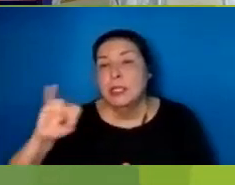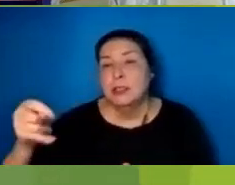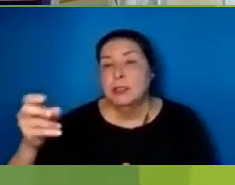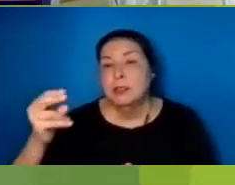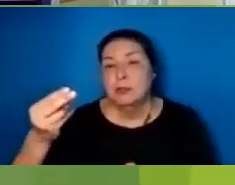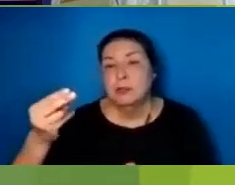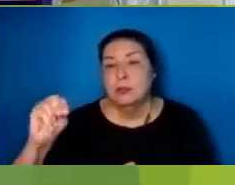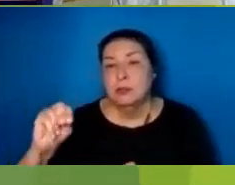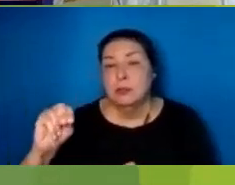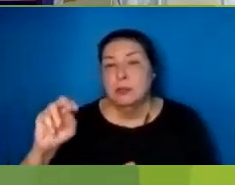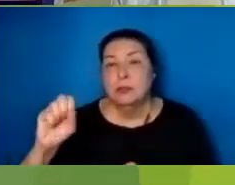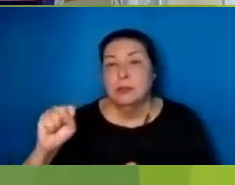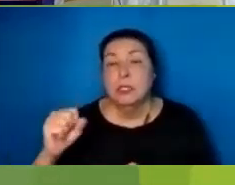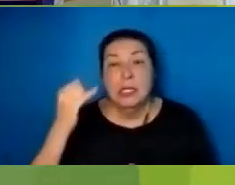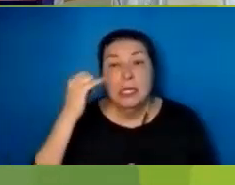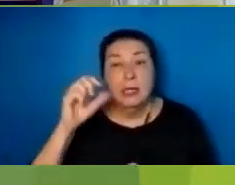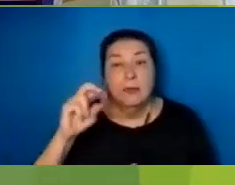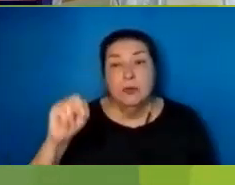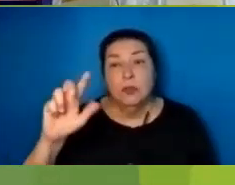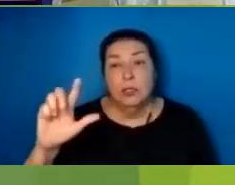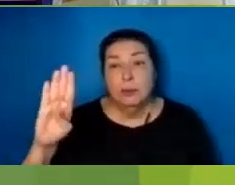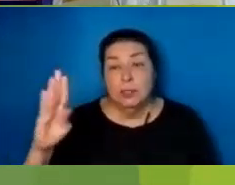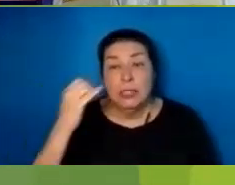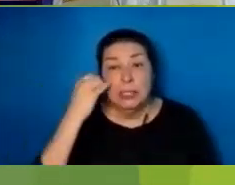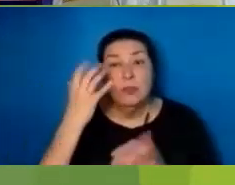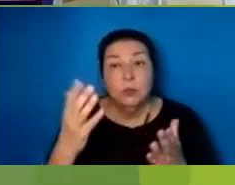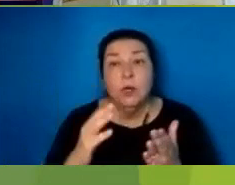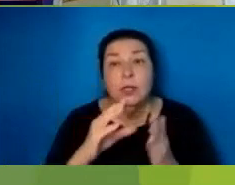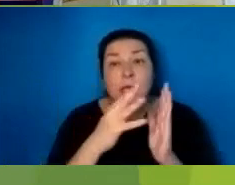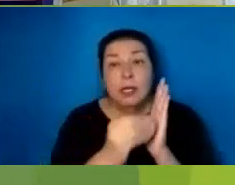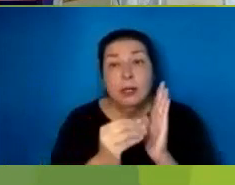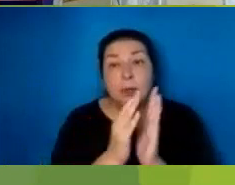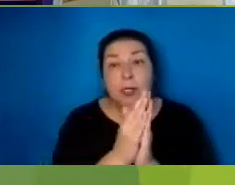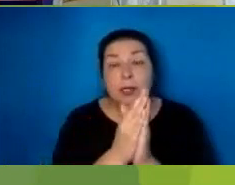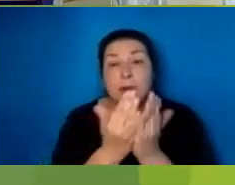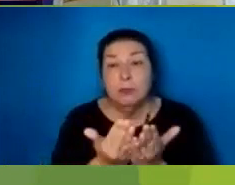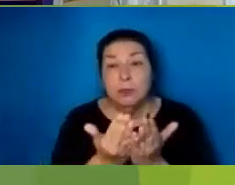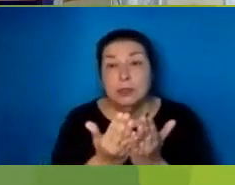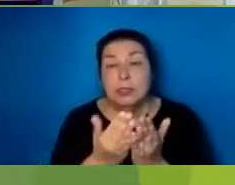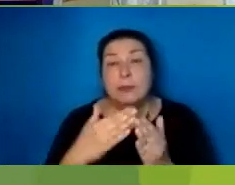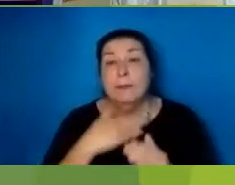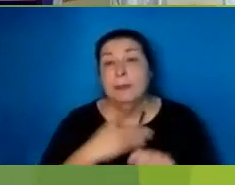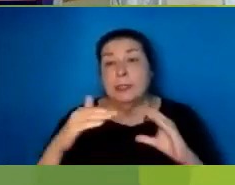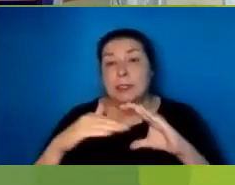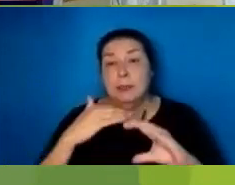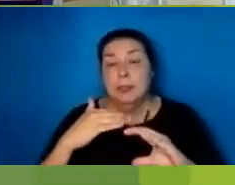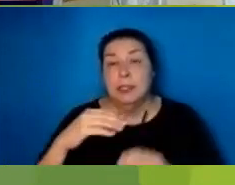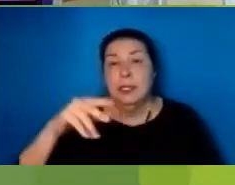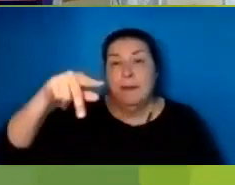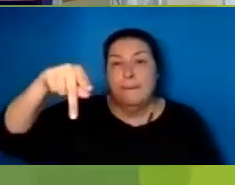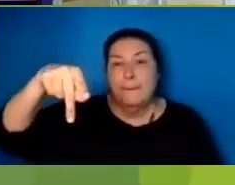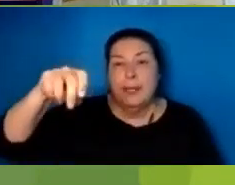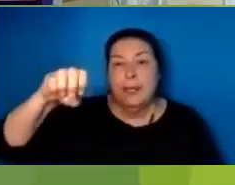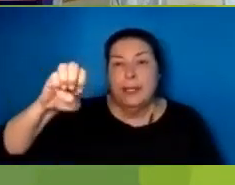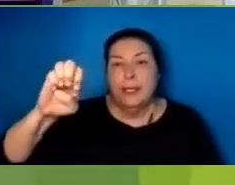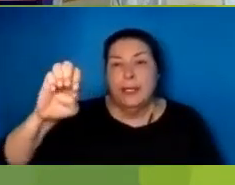and sermon prior to our service please email us at the following email address p-e-a